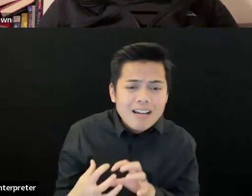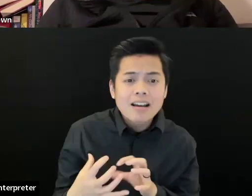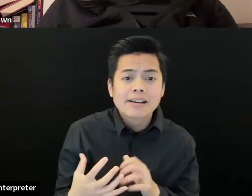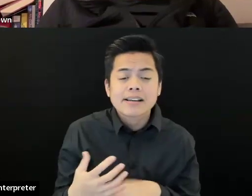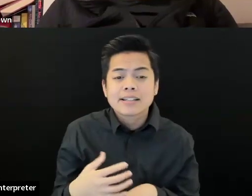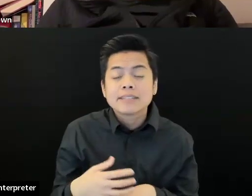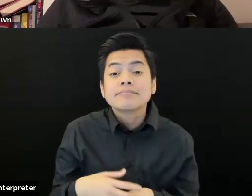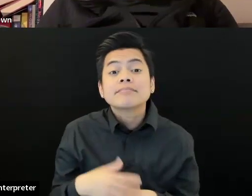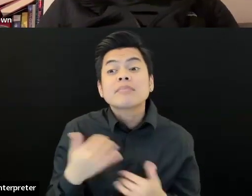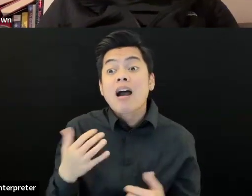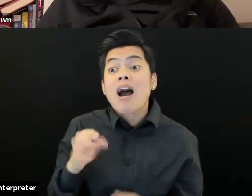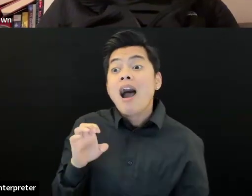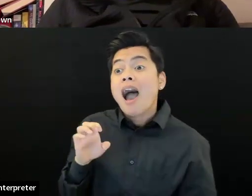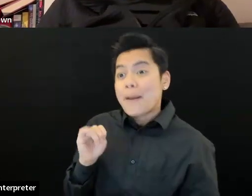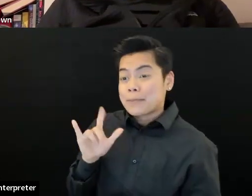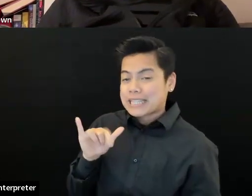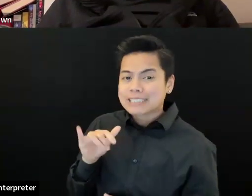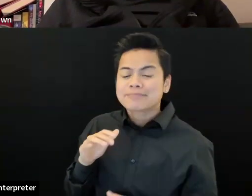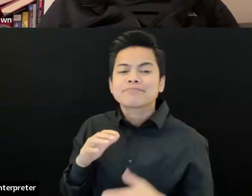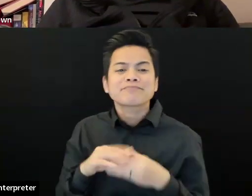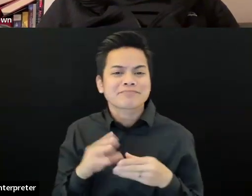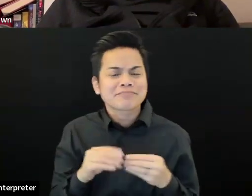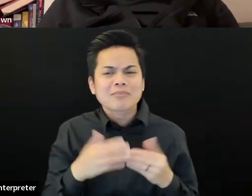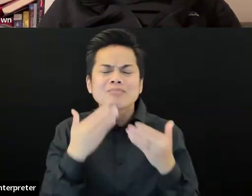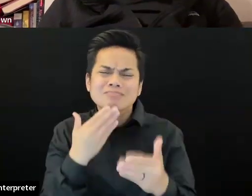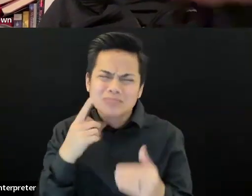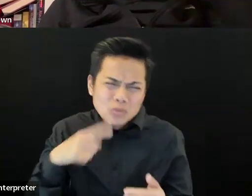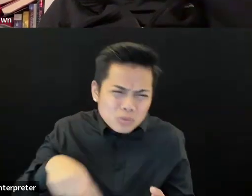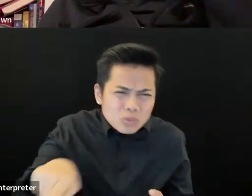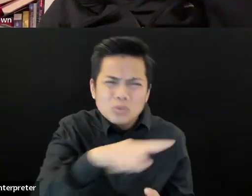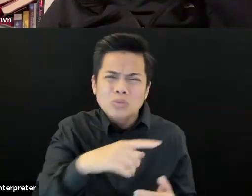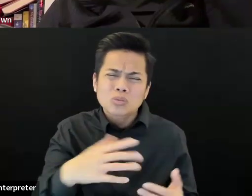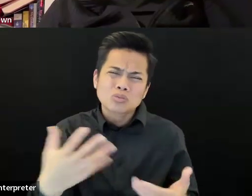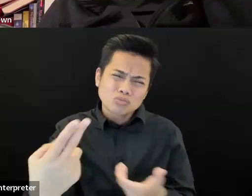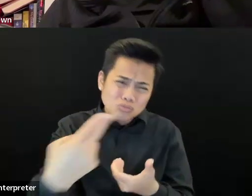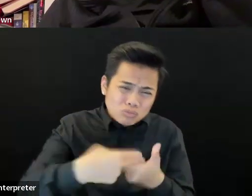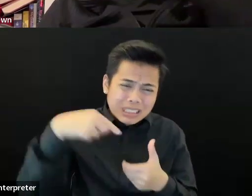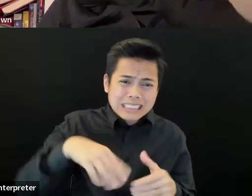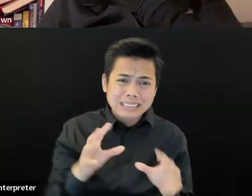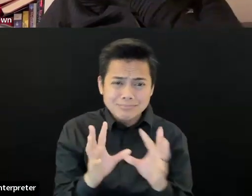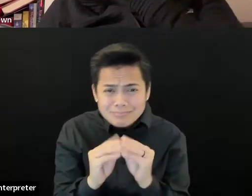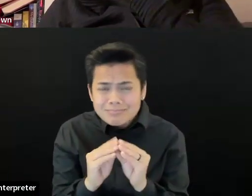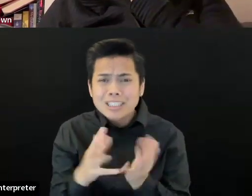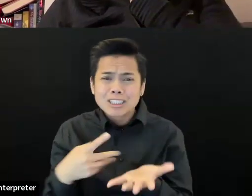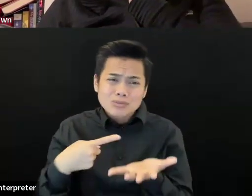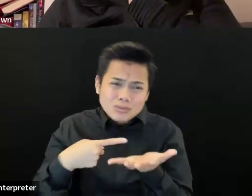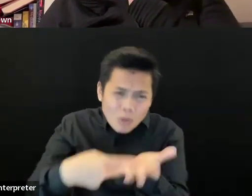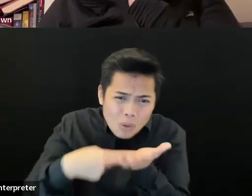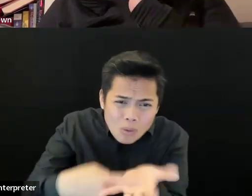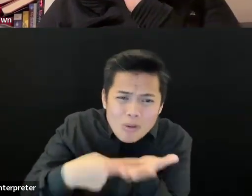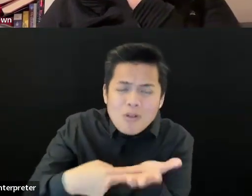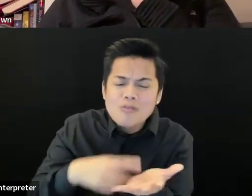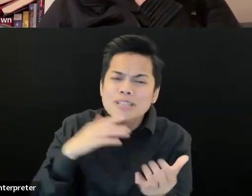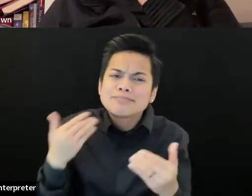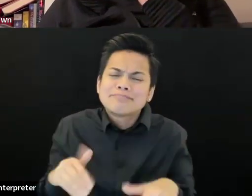have dialogue because that's core to what the center is going to be all about. Thank you for your time with us this evening. And thank you to our access